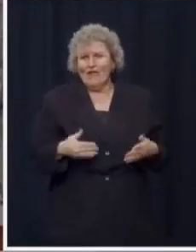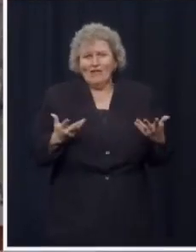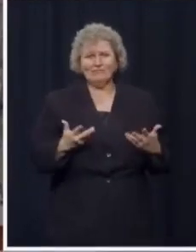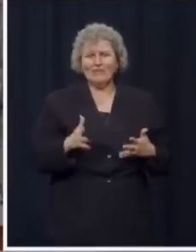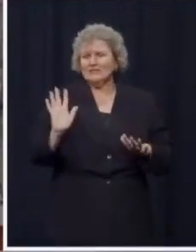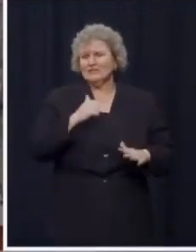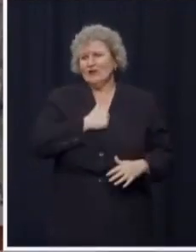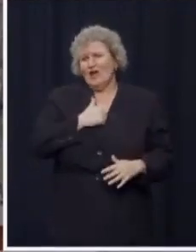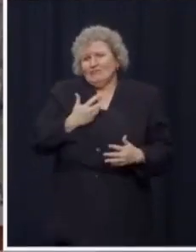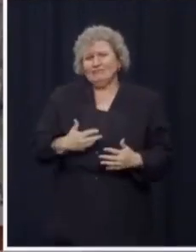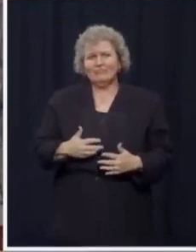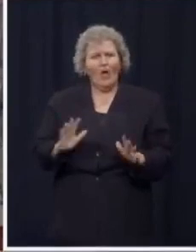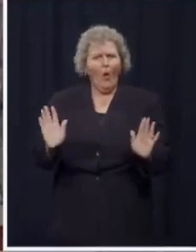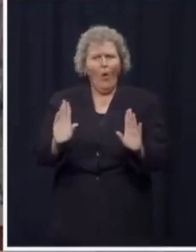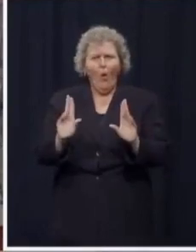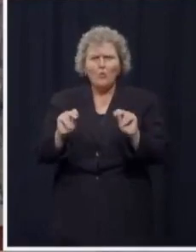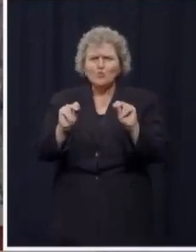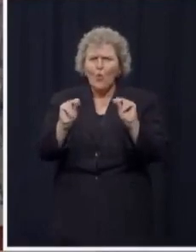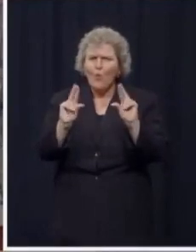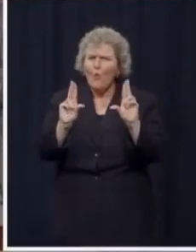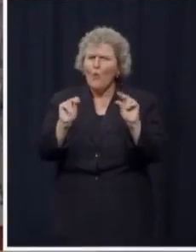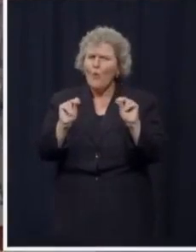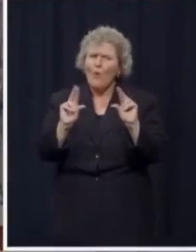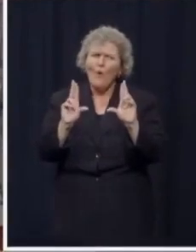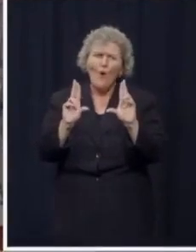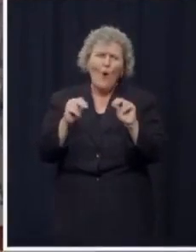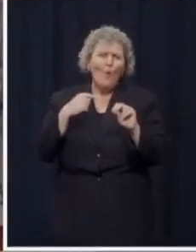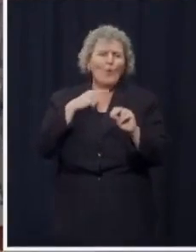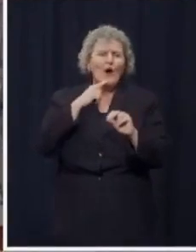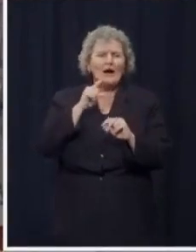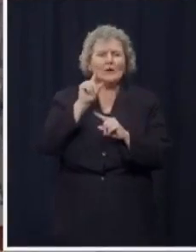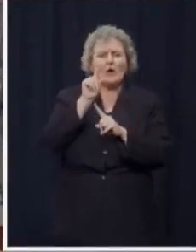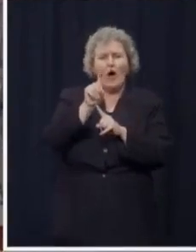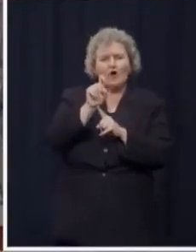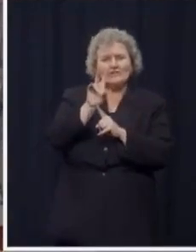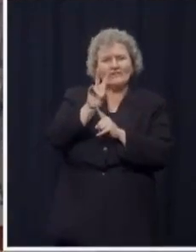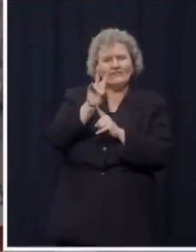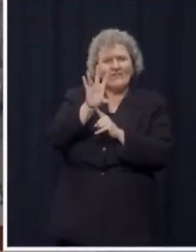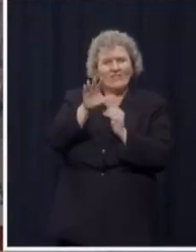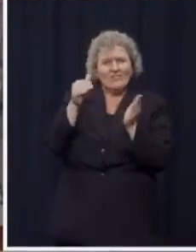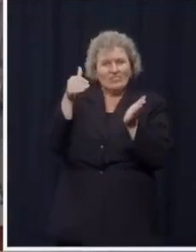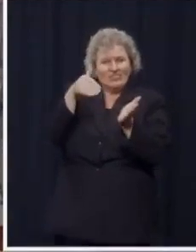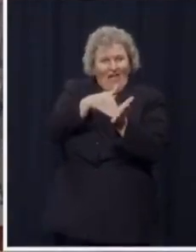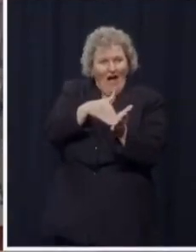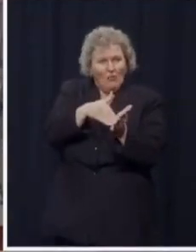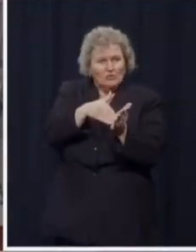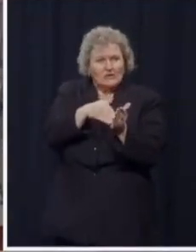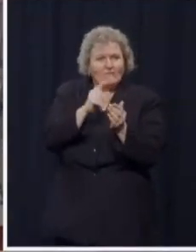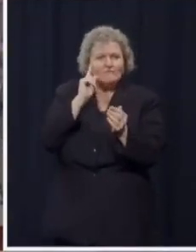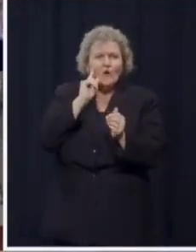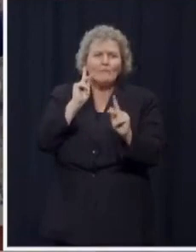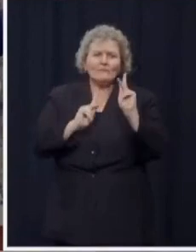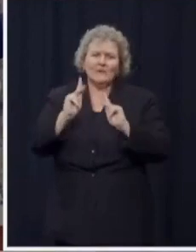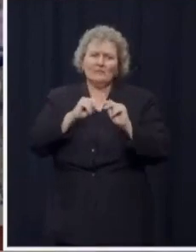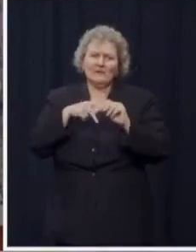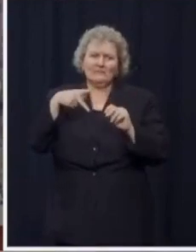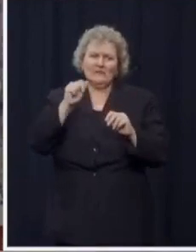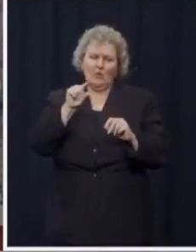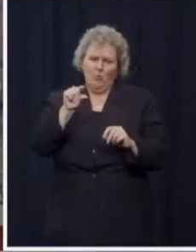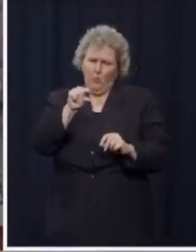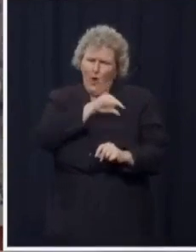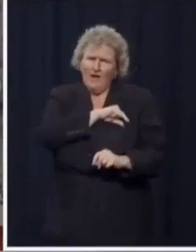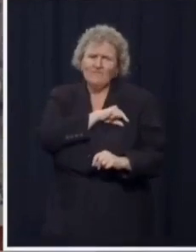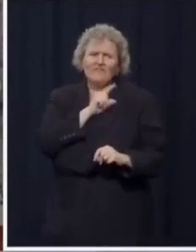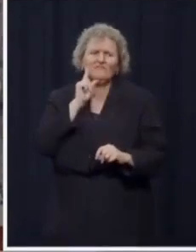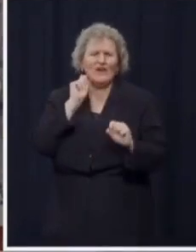nearly 175,000 more Pennsylvanians will qualify. And the 400,000 people who already qualify, people like